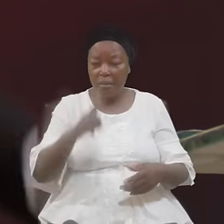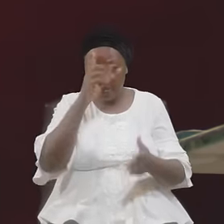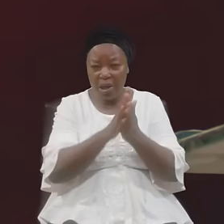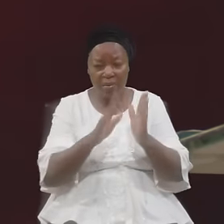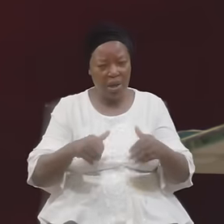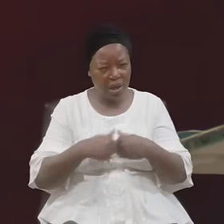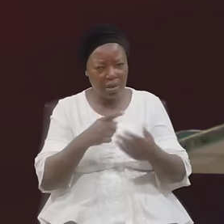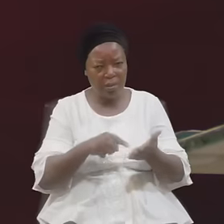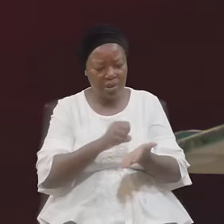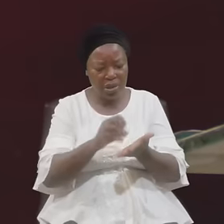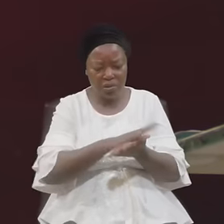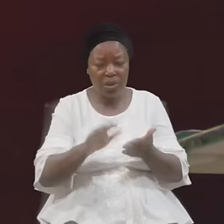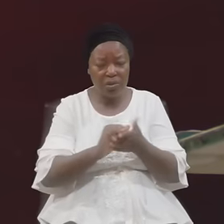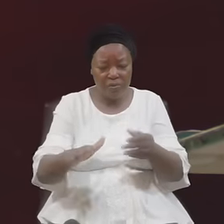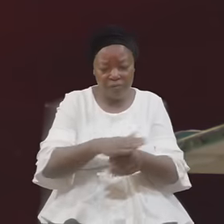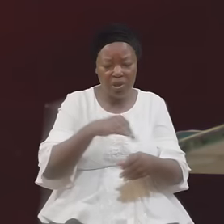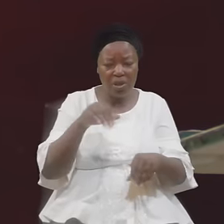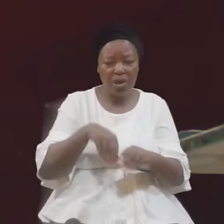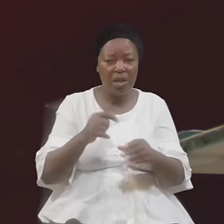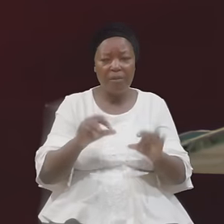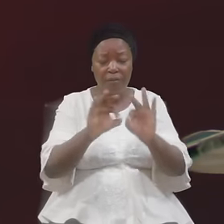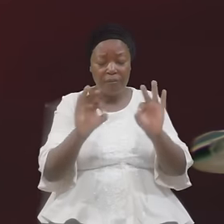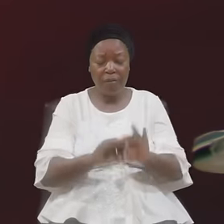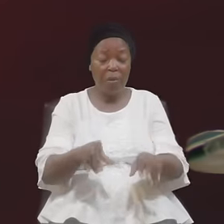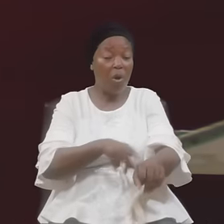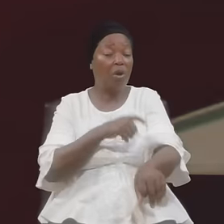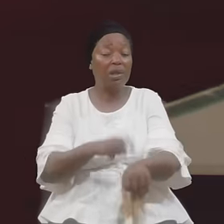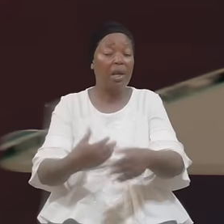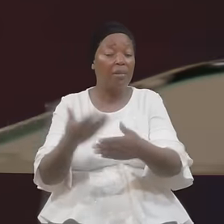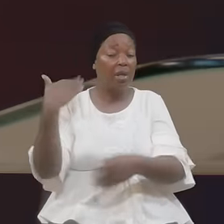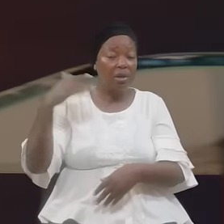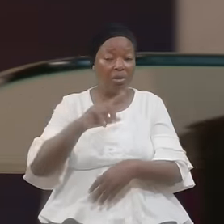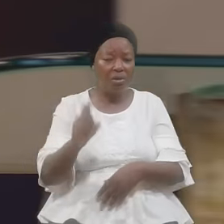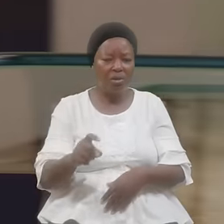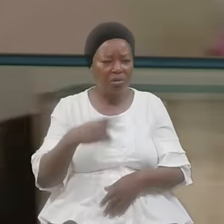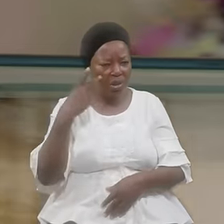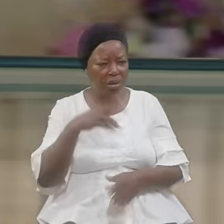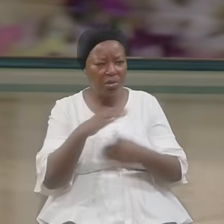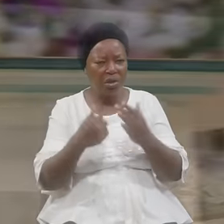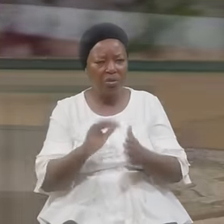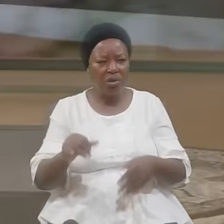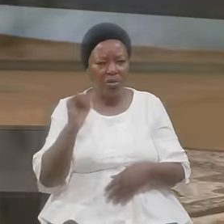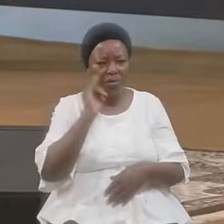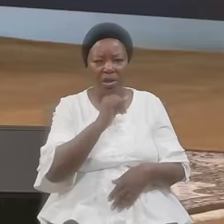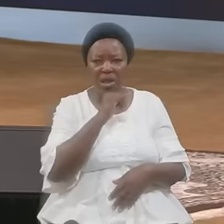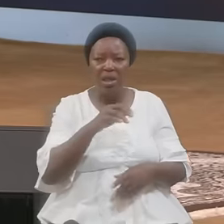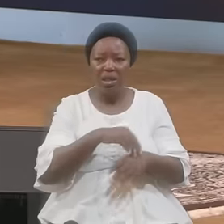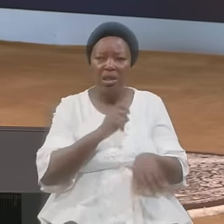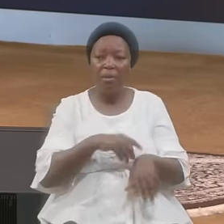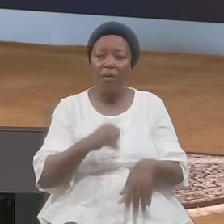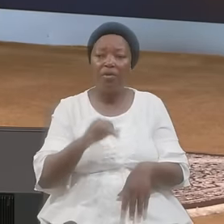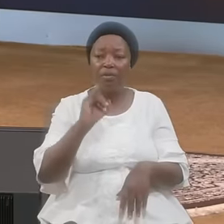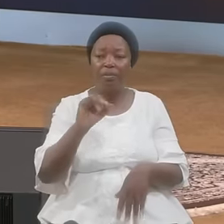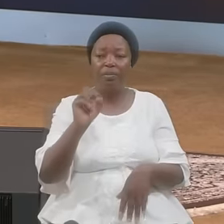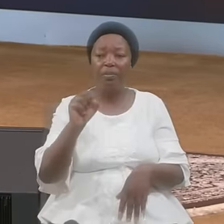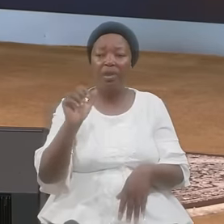The Farm Long Ago Because You See These Children Of The Time Of Isaiah It Says Now They Are